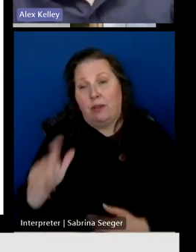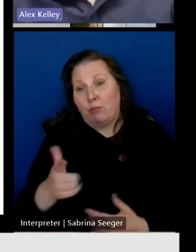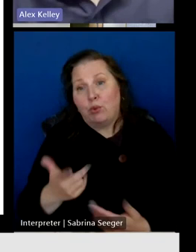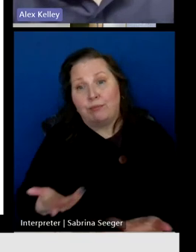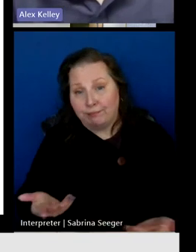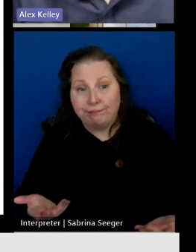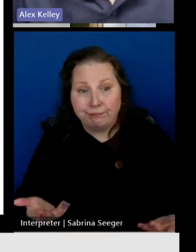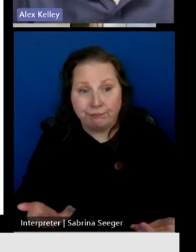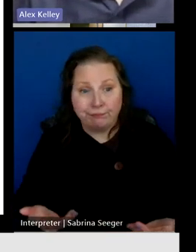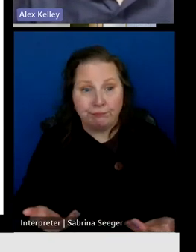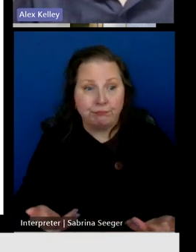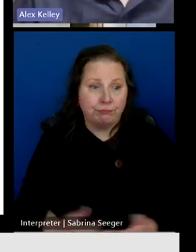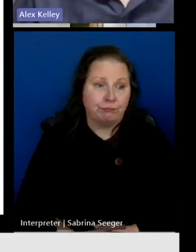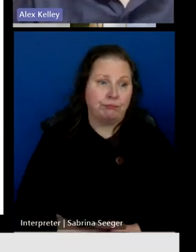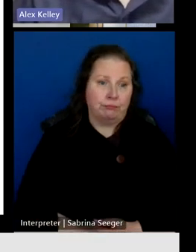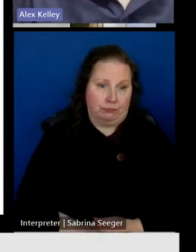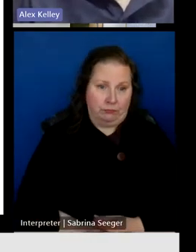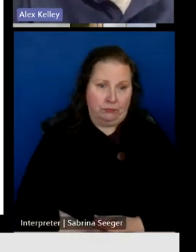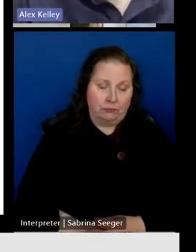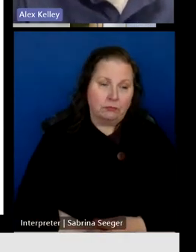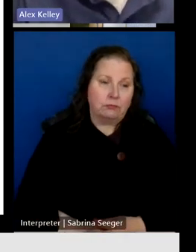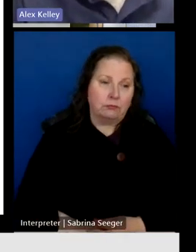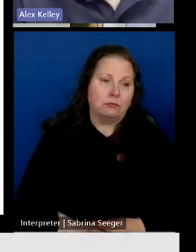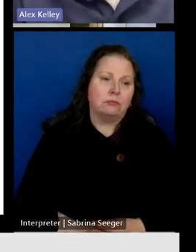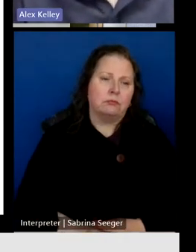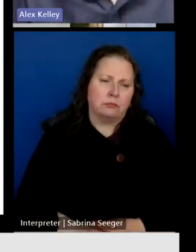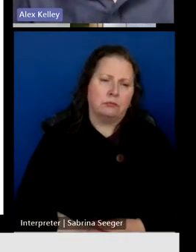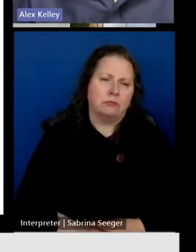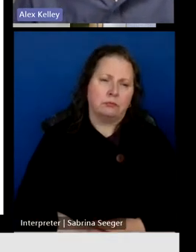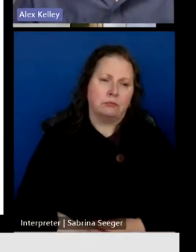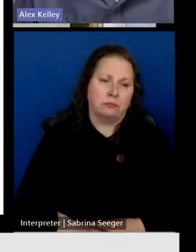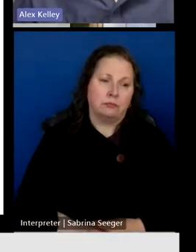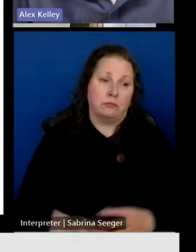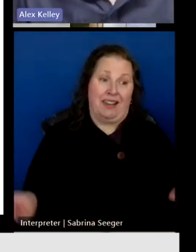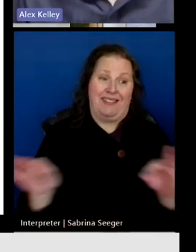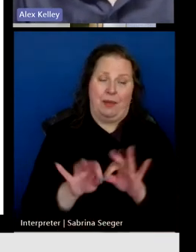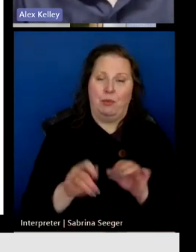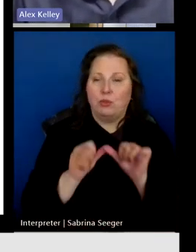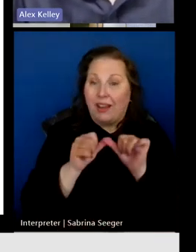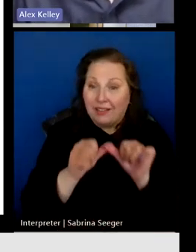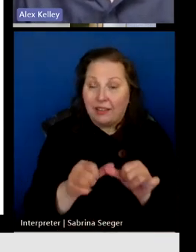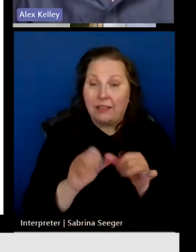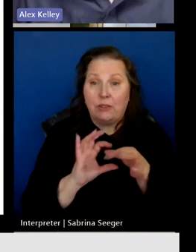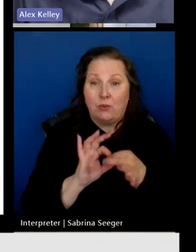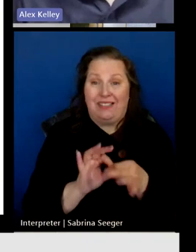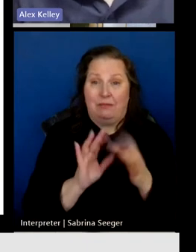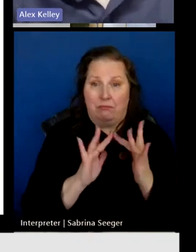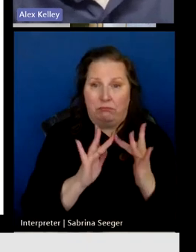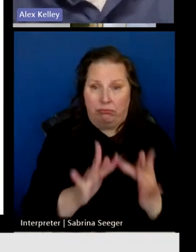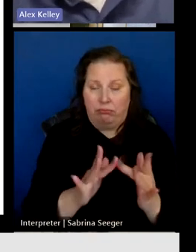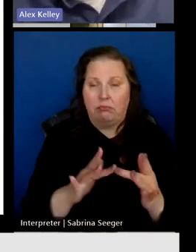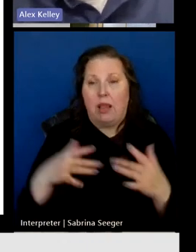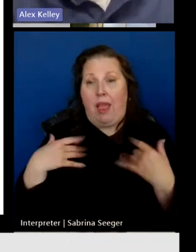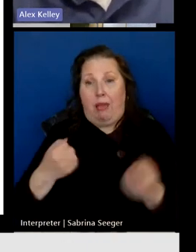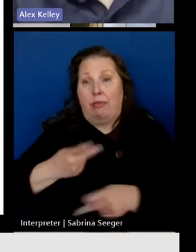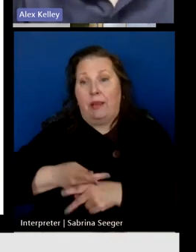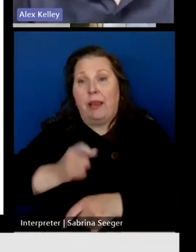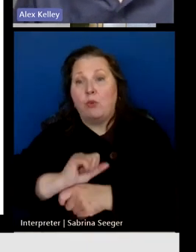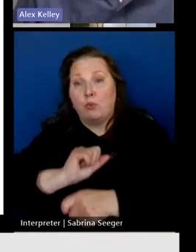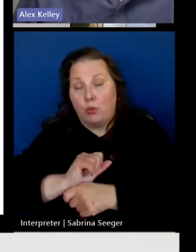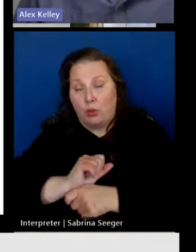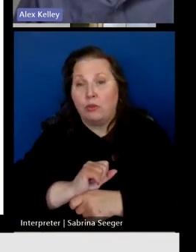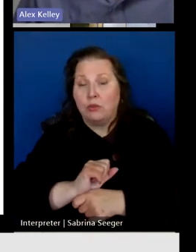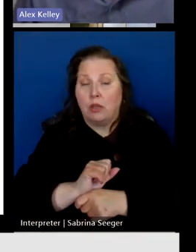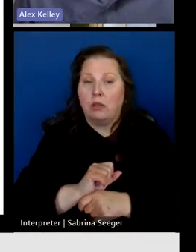of the importance of continuous connectivity, healthcare workers in particular spoke